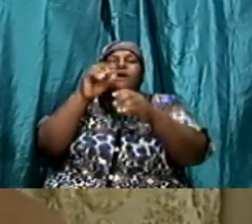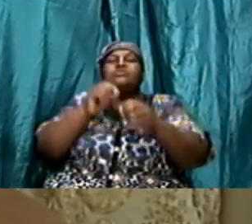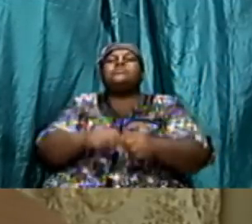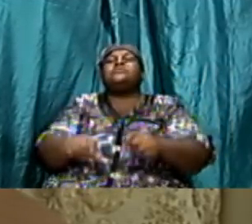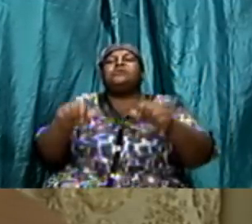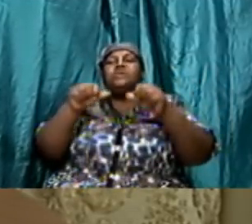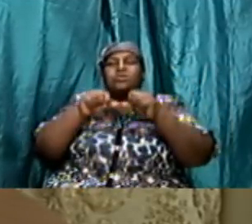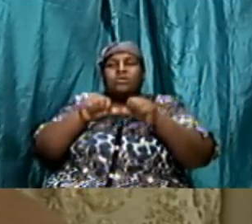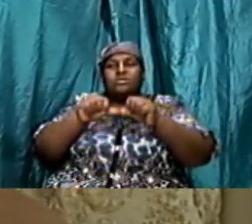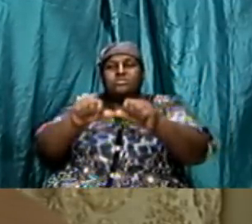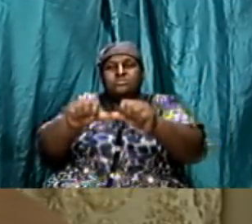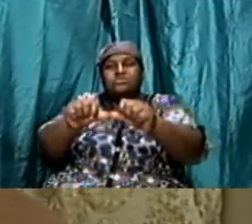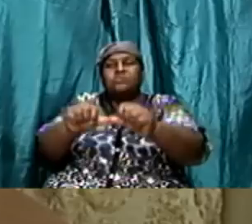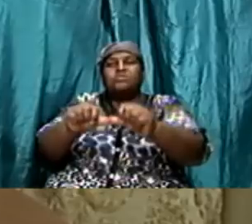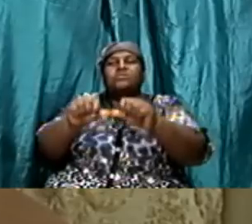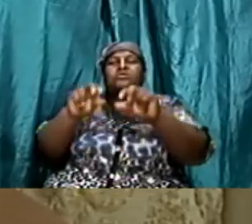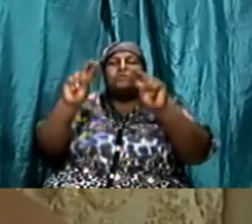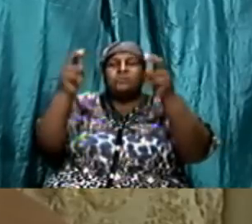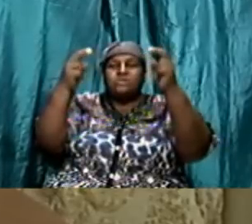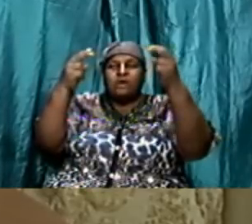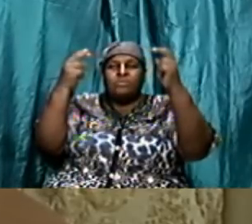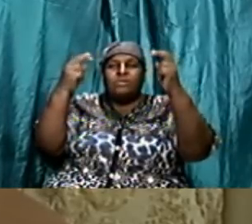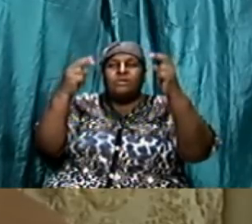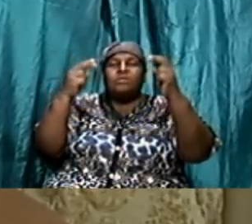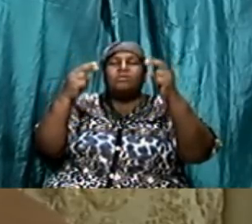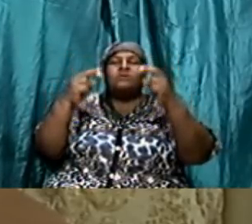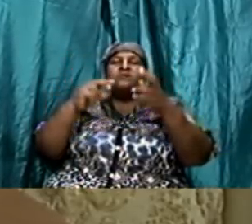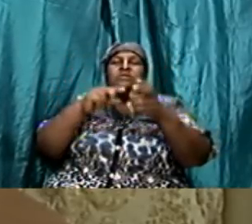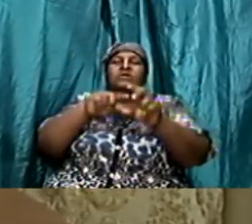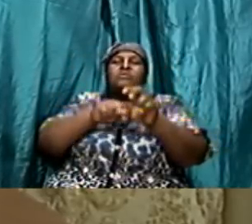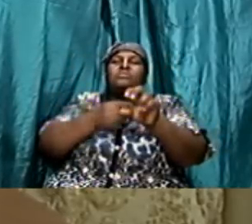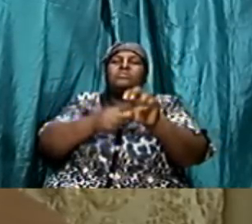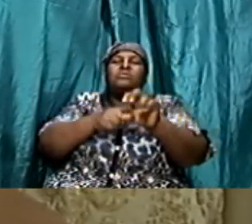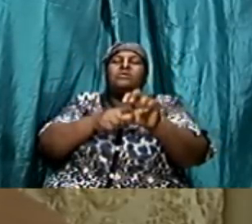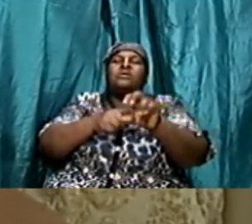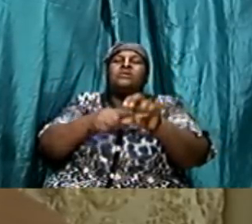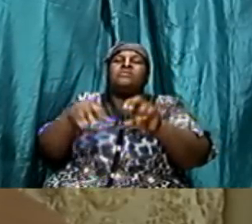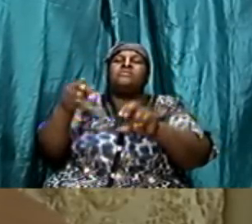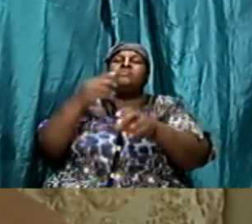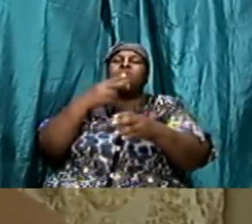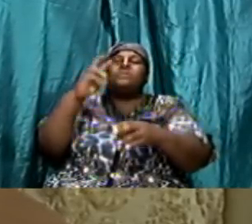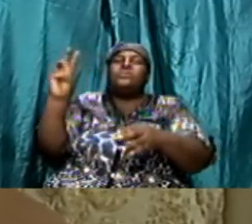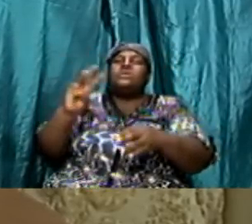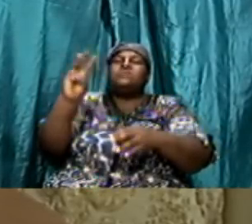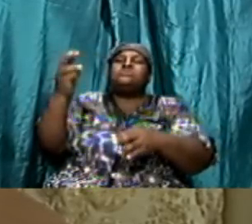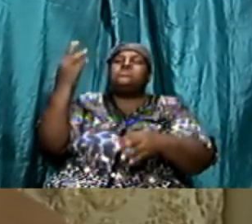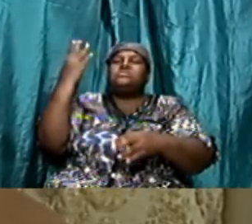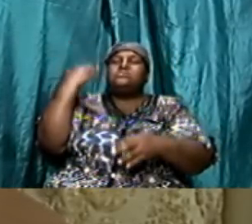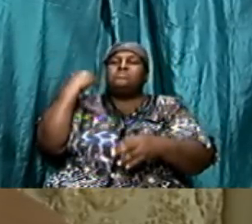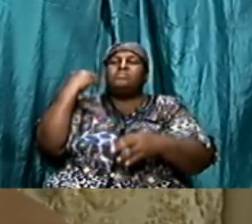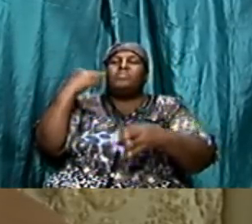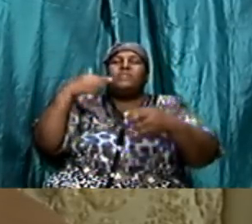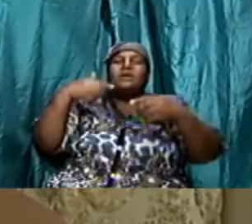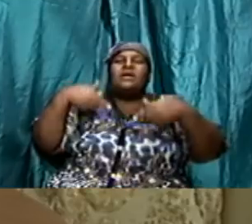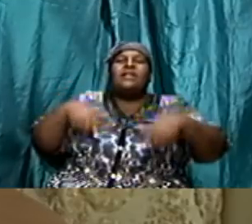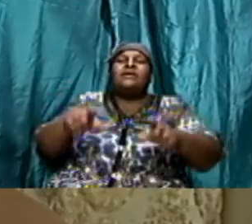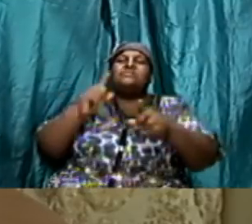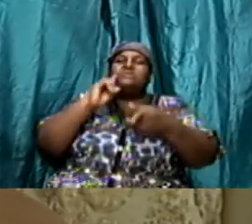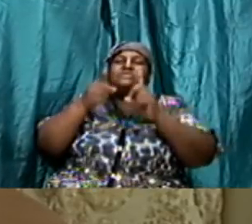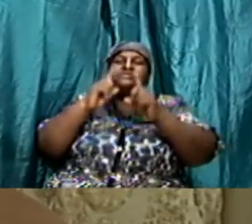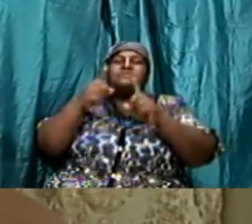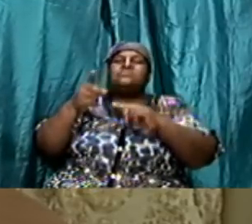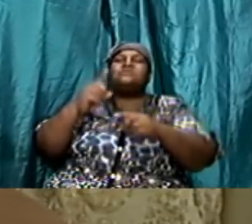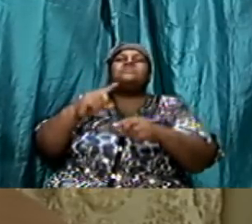subject that we started last week we said let's discuss the sabbath and we set a foundation